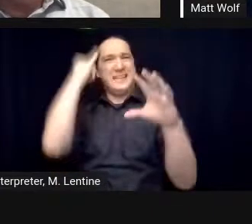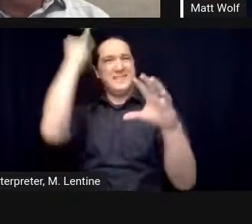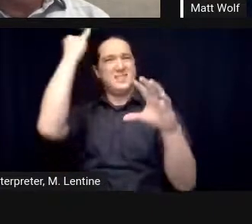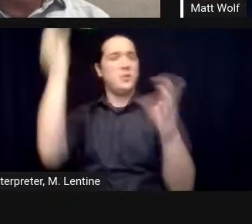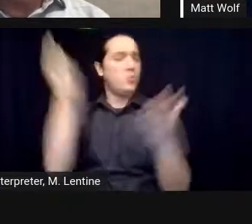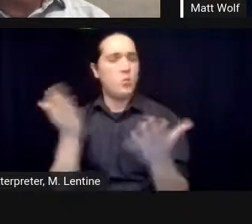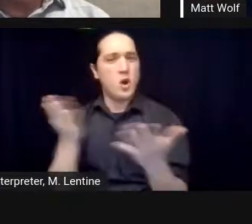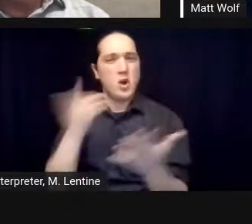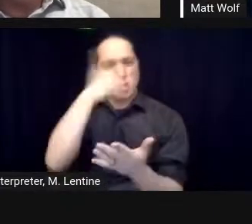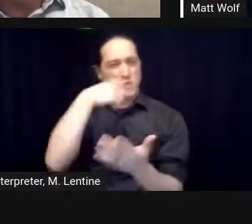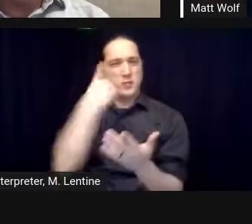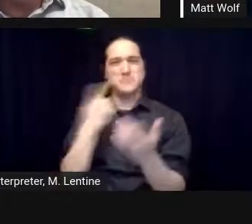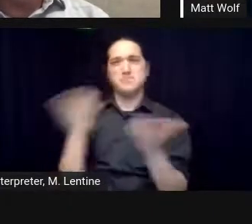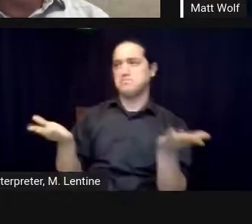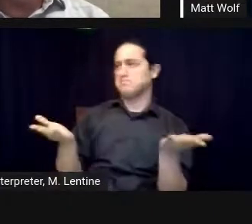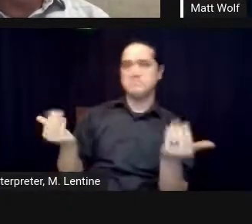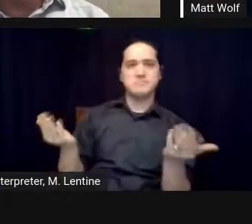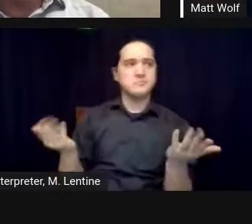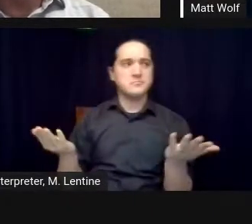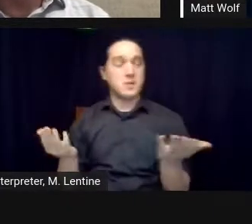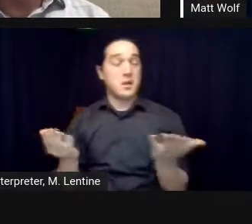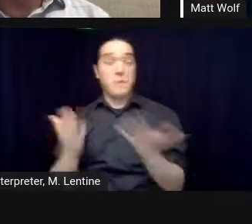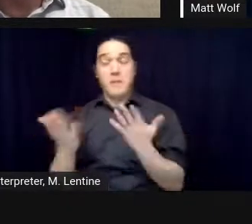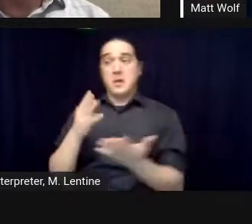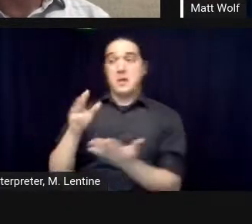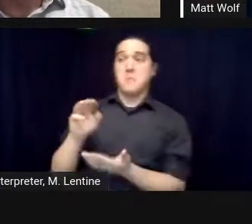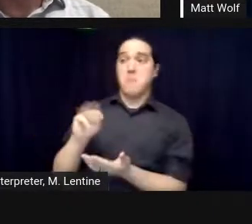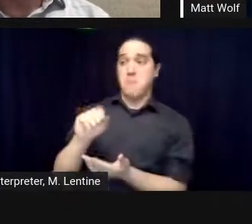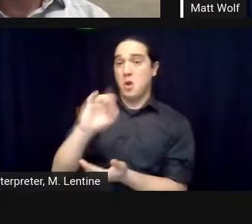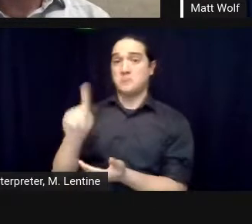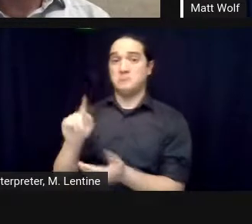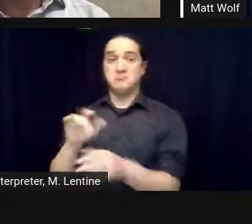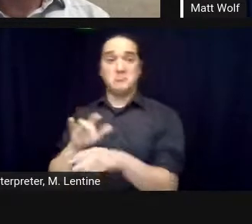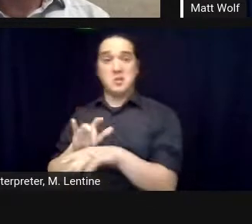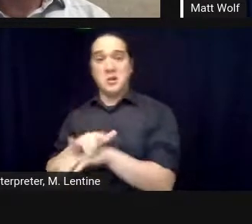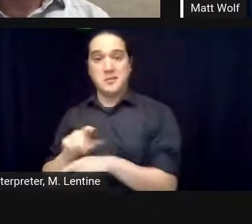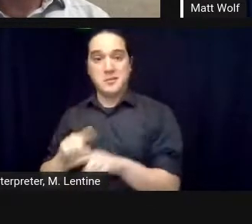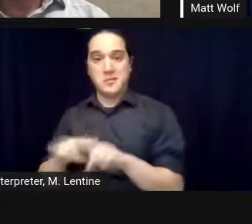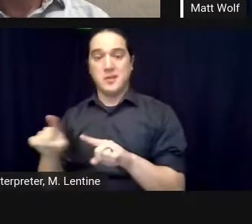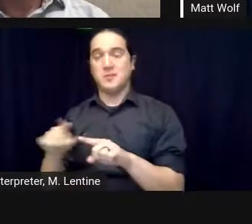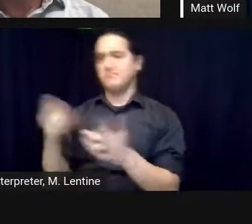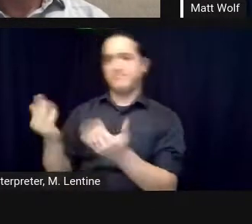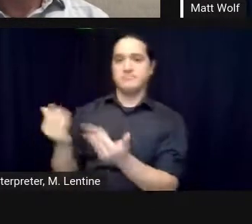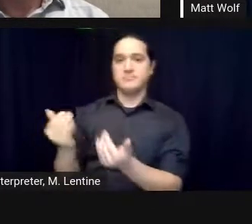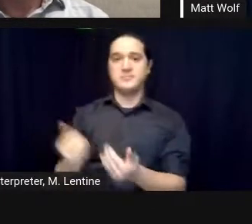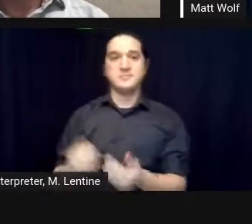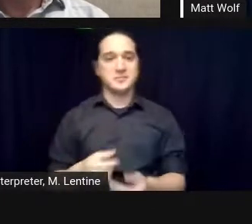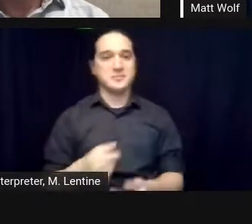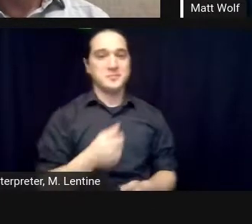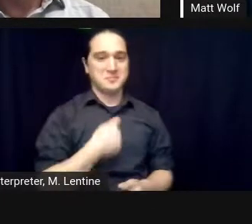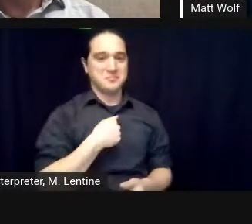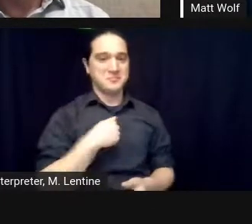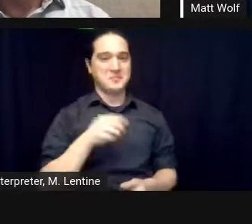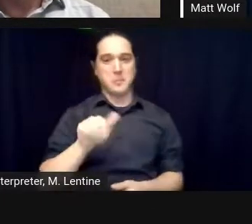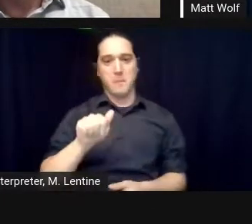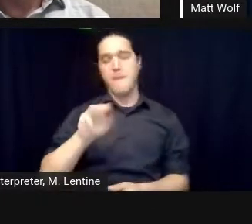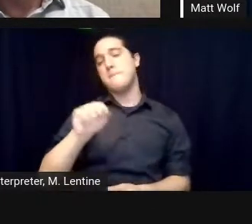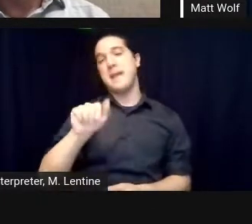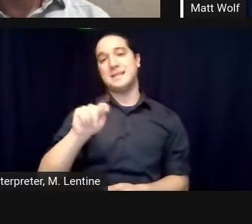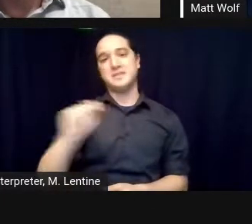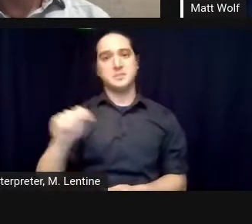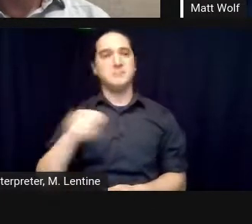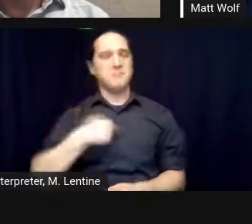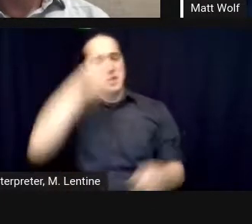on board relatively early but what about others i remember the first night we met mark he was really quizzing us it wasn't that